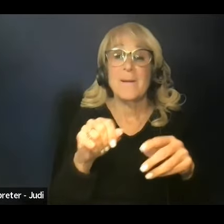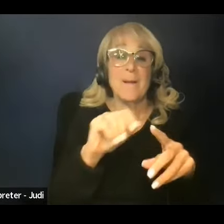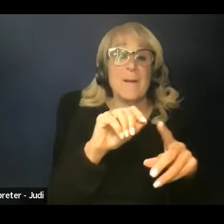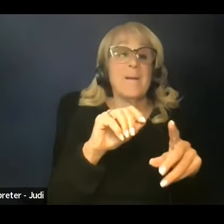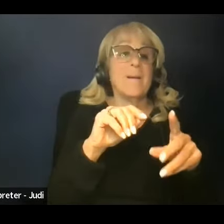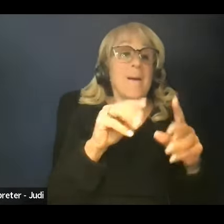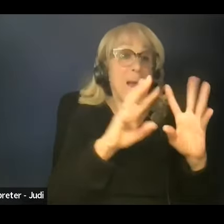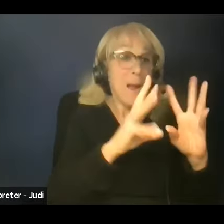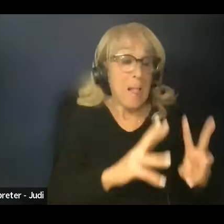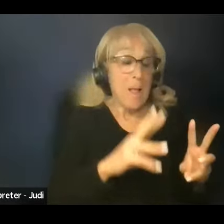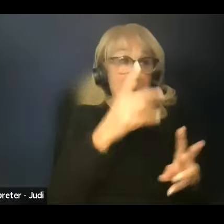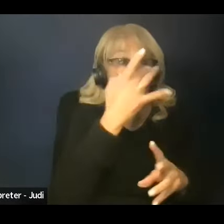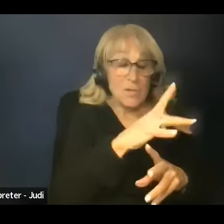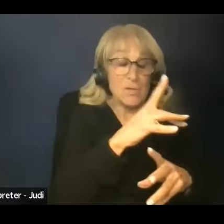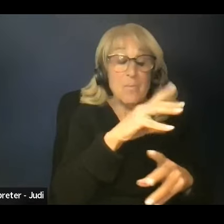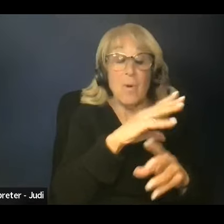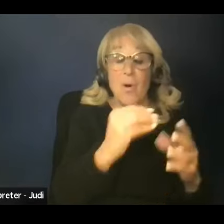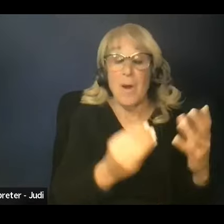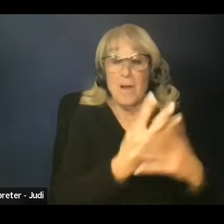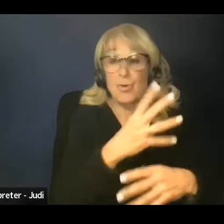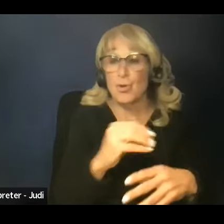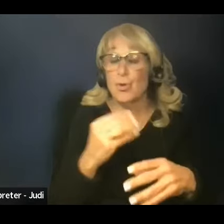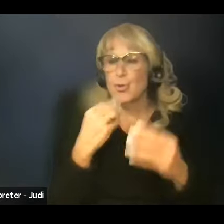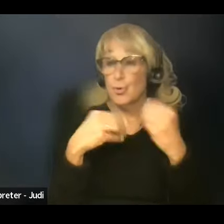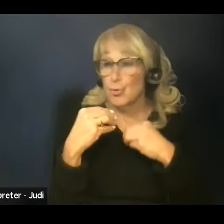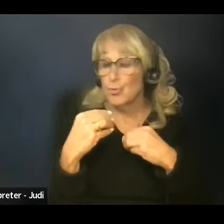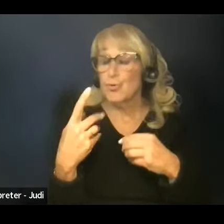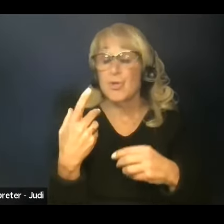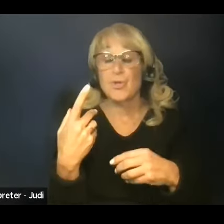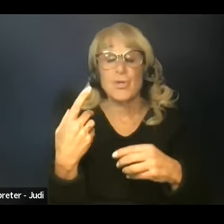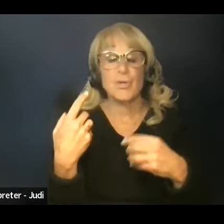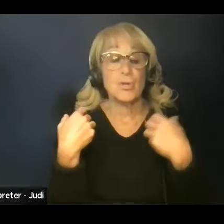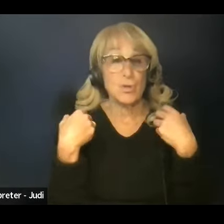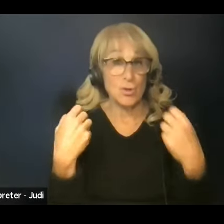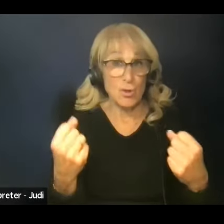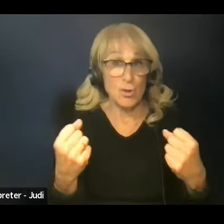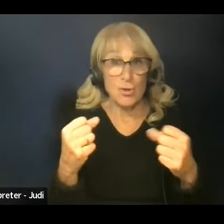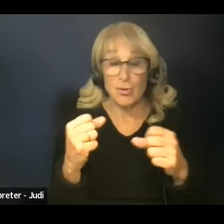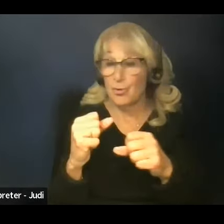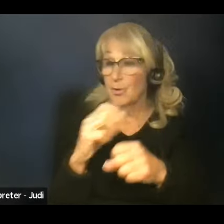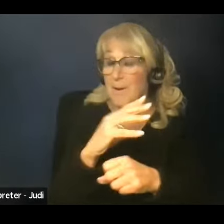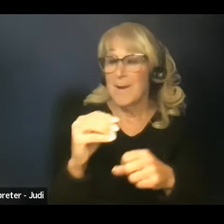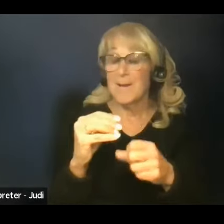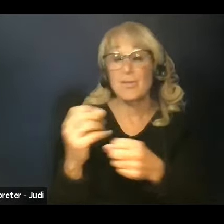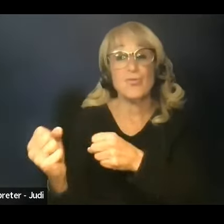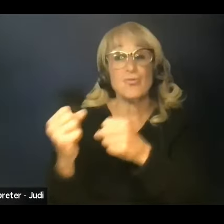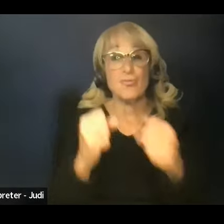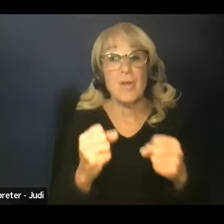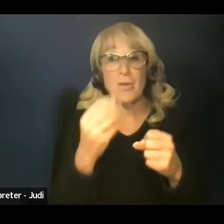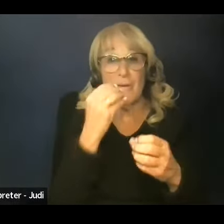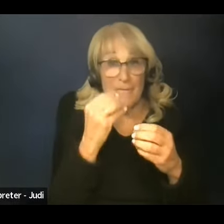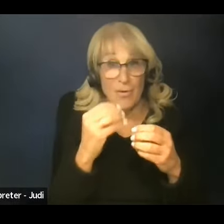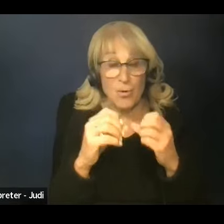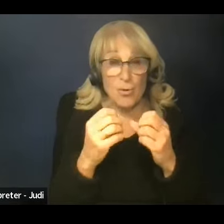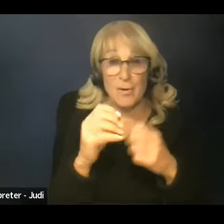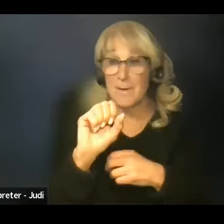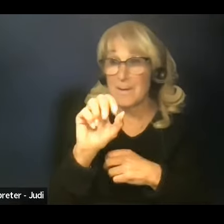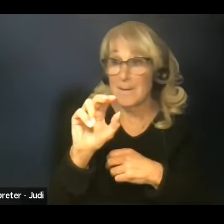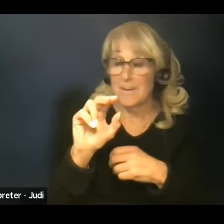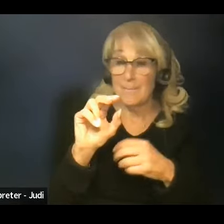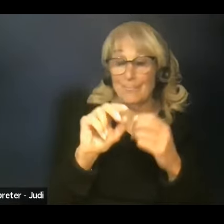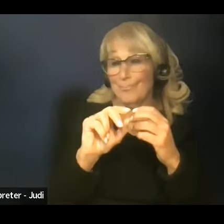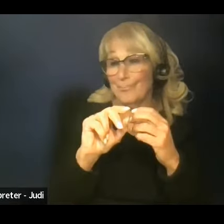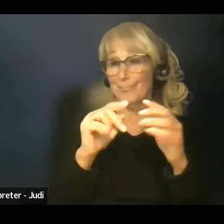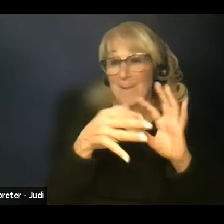agriculture, nutrition security, equity, and strengthening the food supply chains. As Chief Scientist,